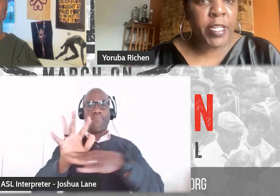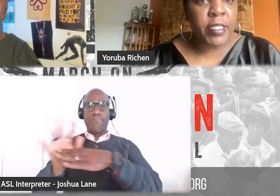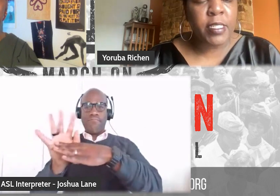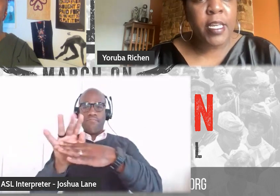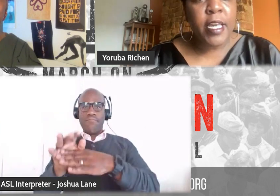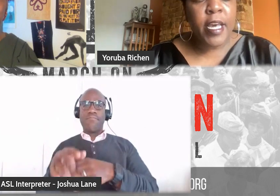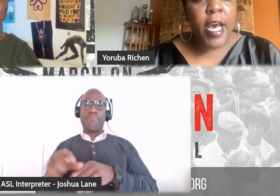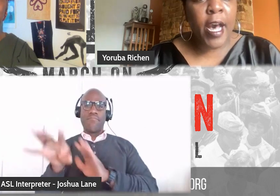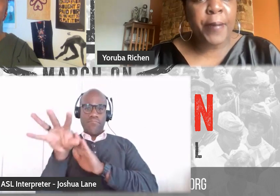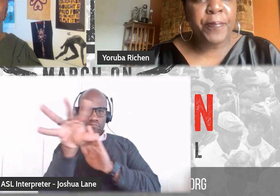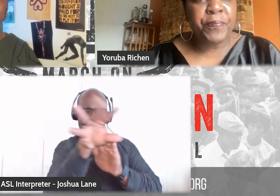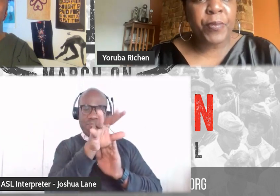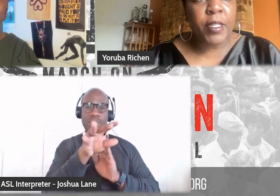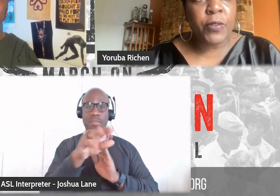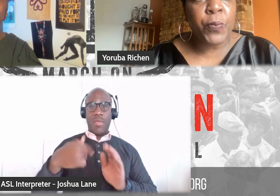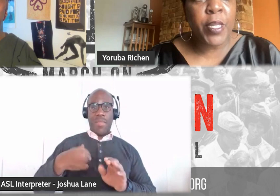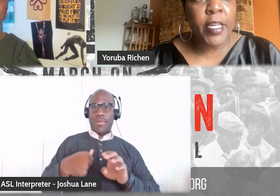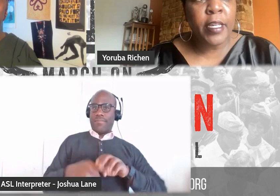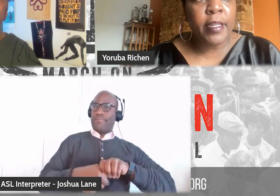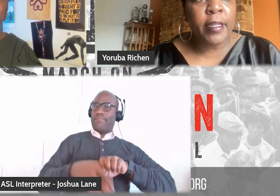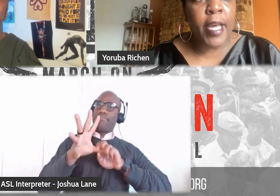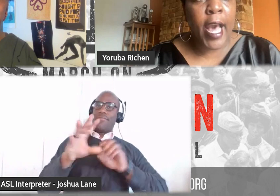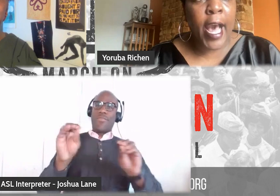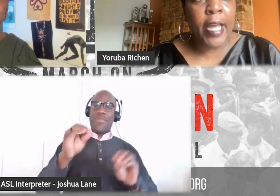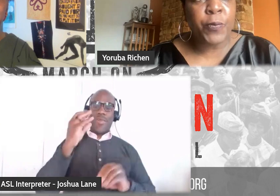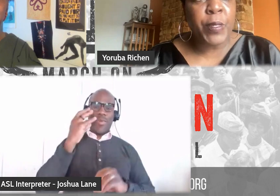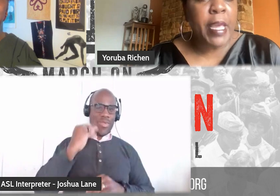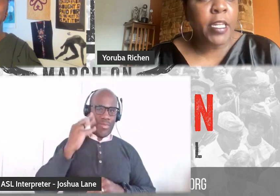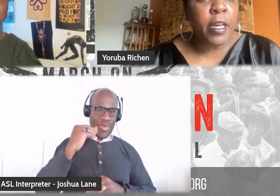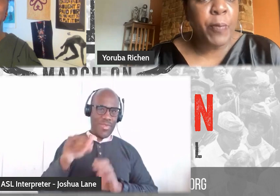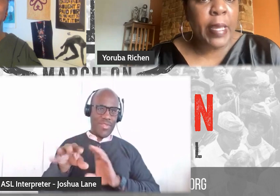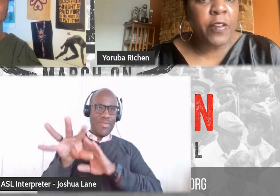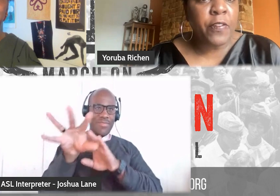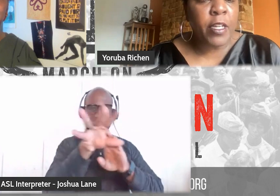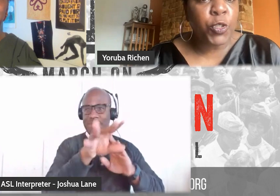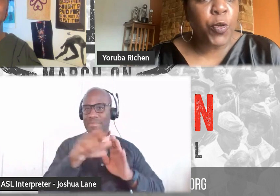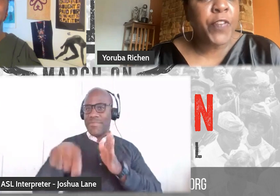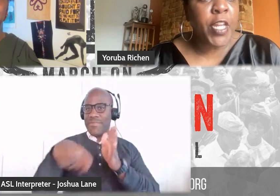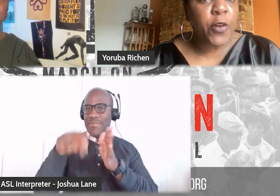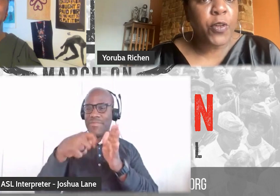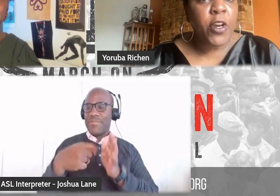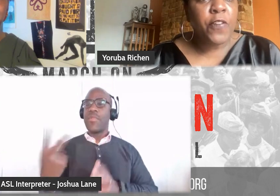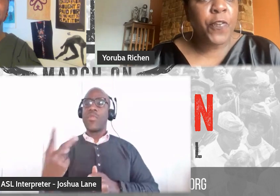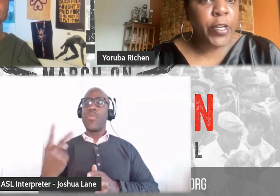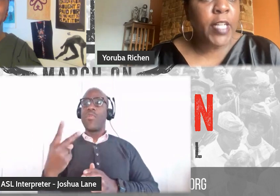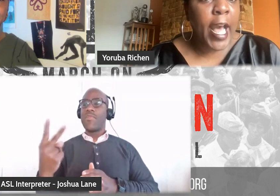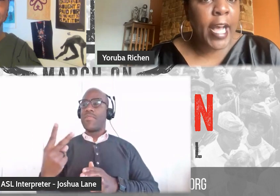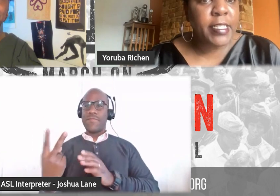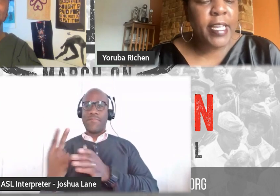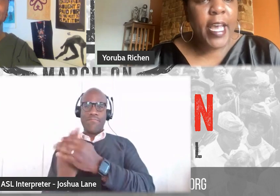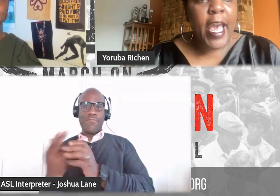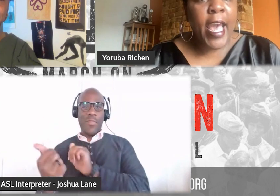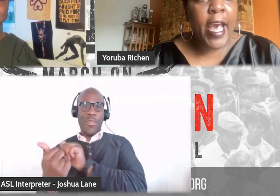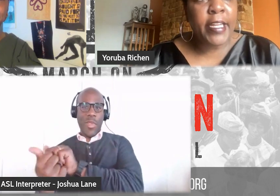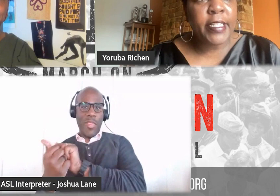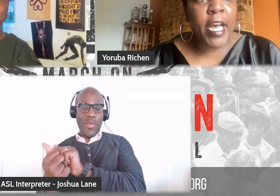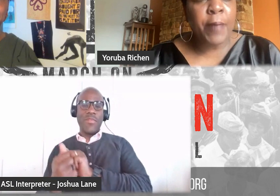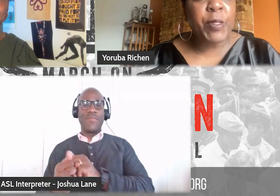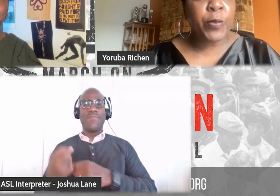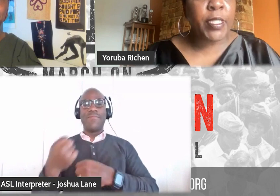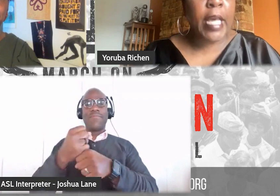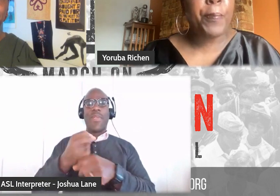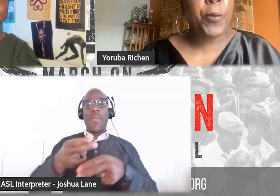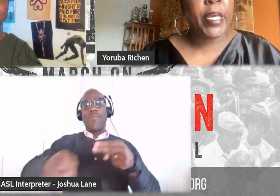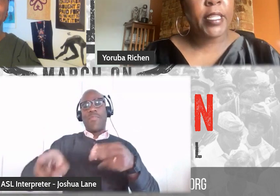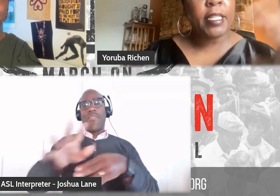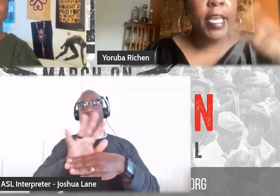experience. Um, we had, we made a, we made a, short video for a class and, um,